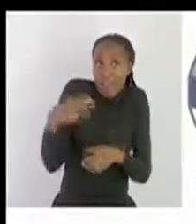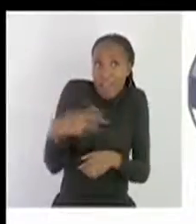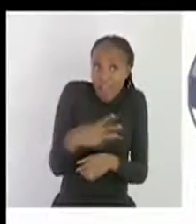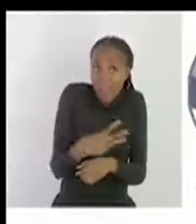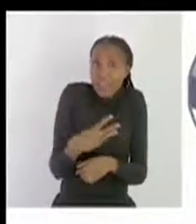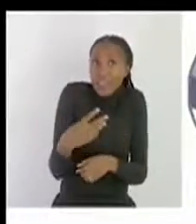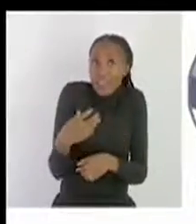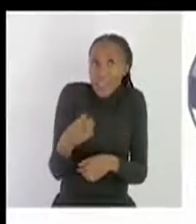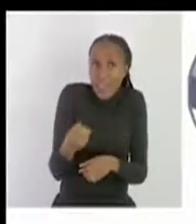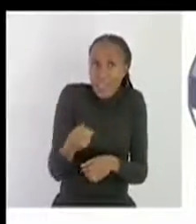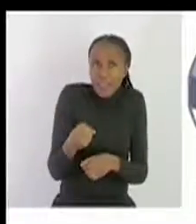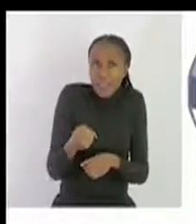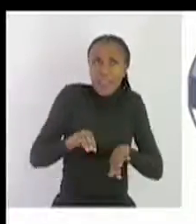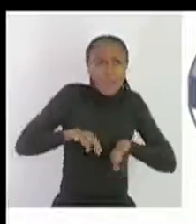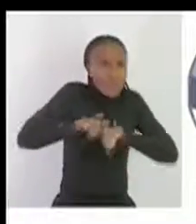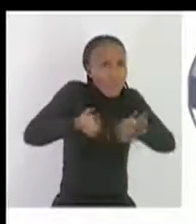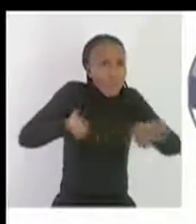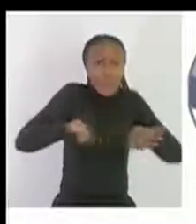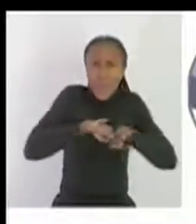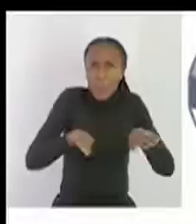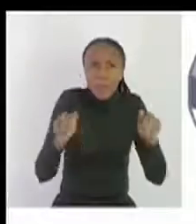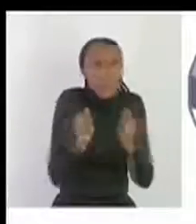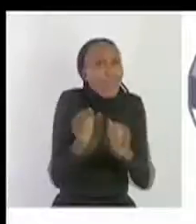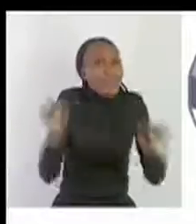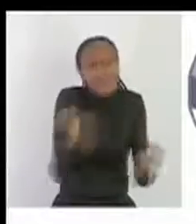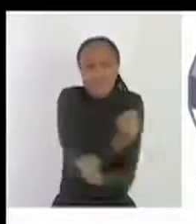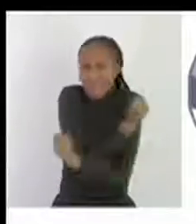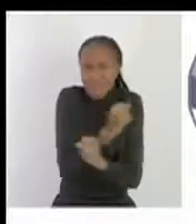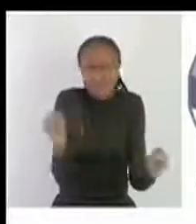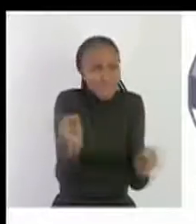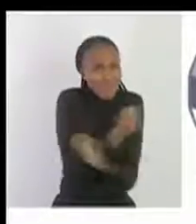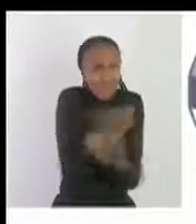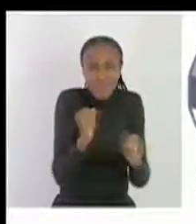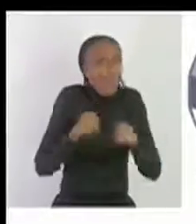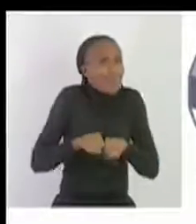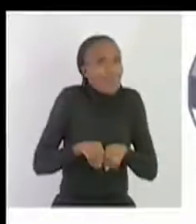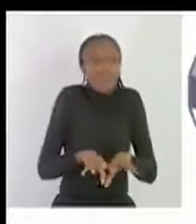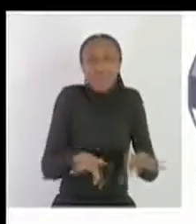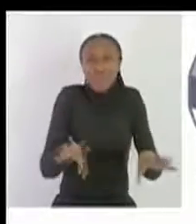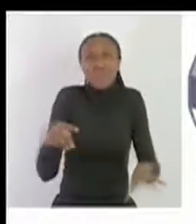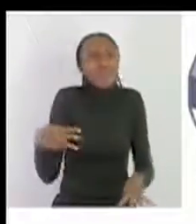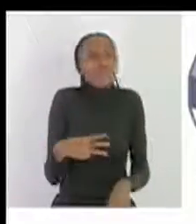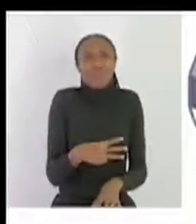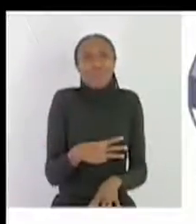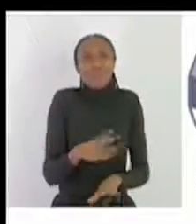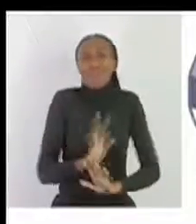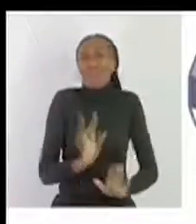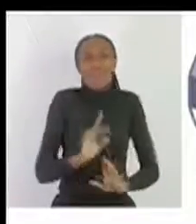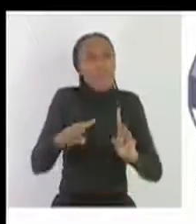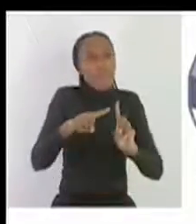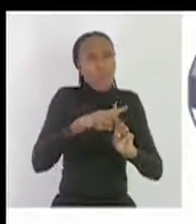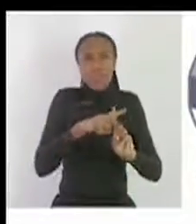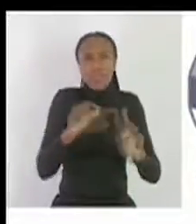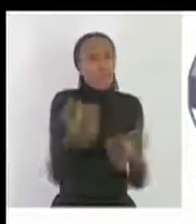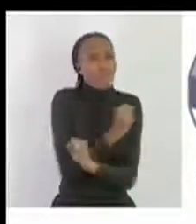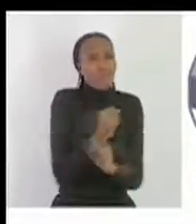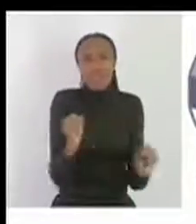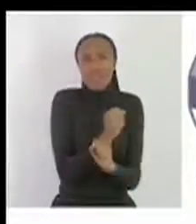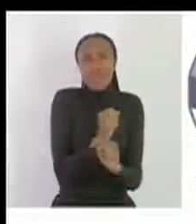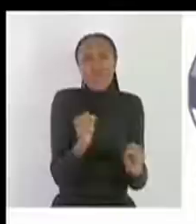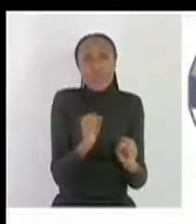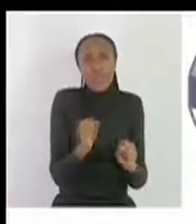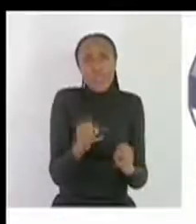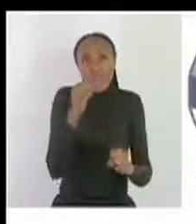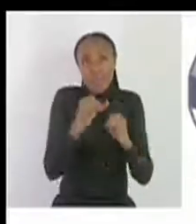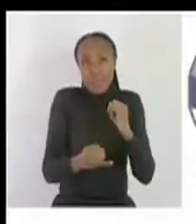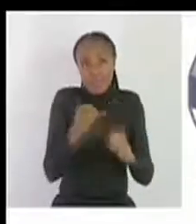assuming together is HIV positive that that will not make you to become positive also and then the last one which is given to us